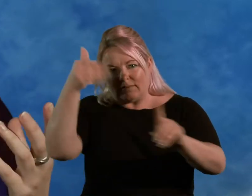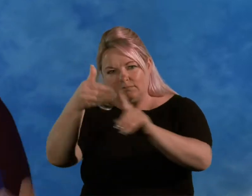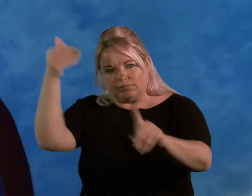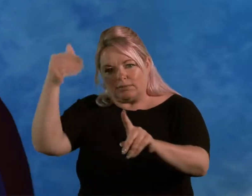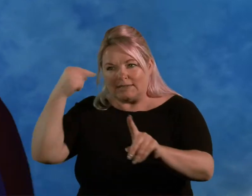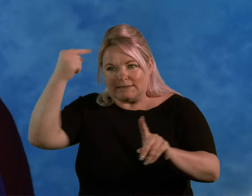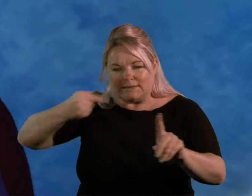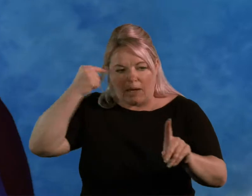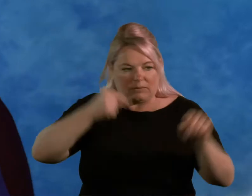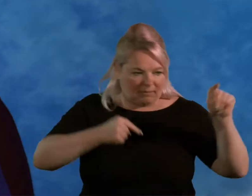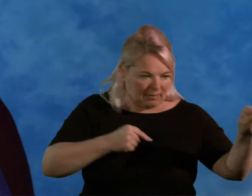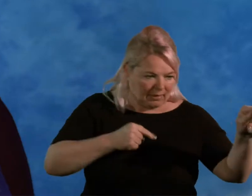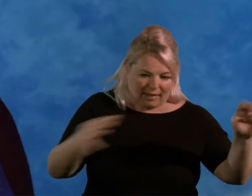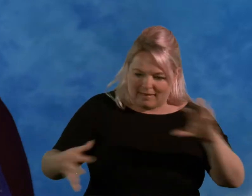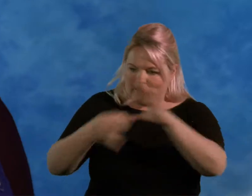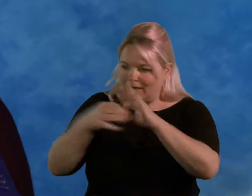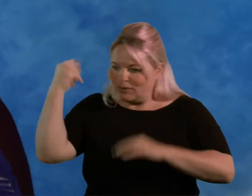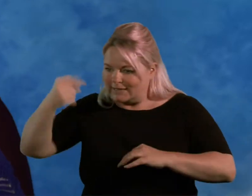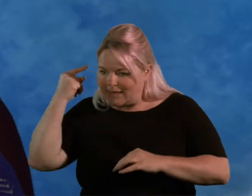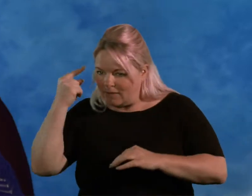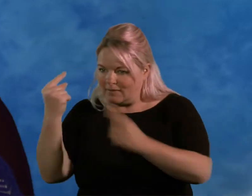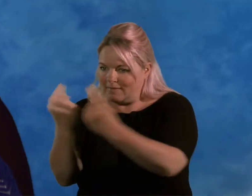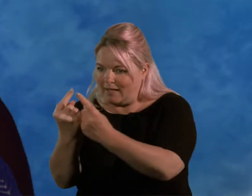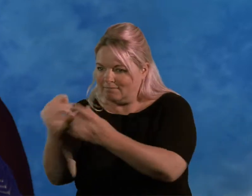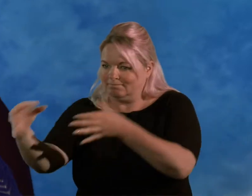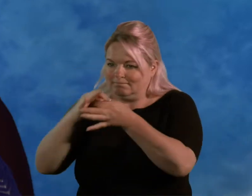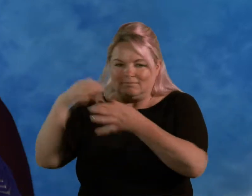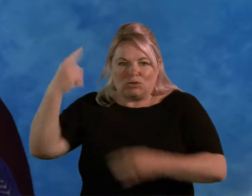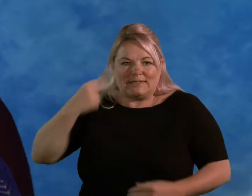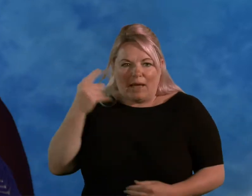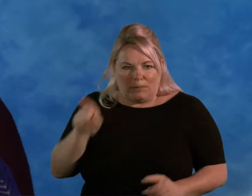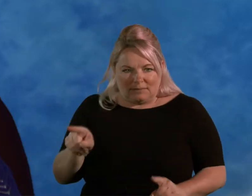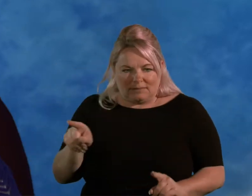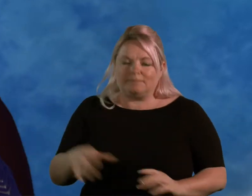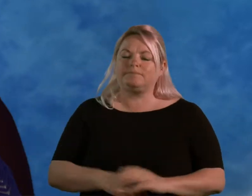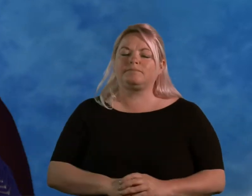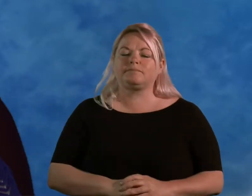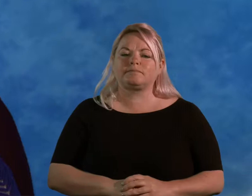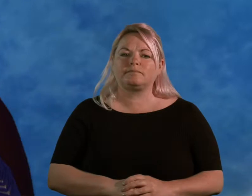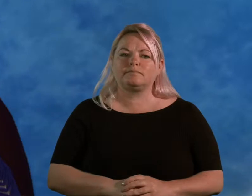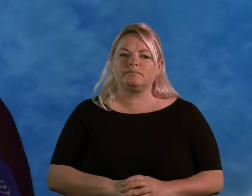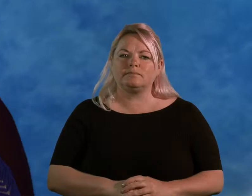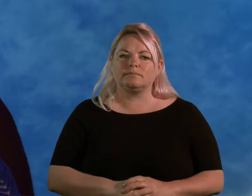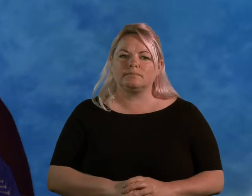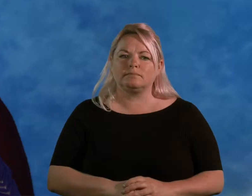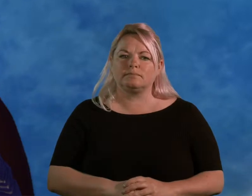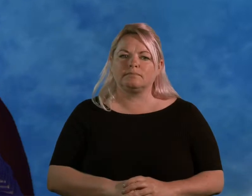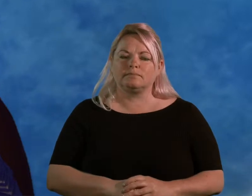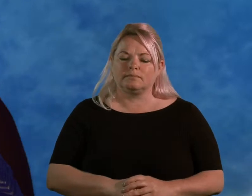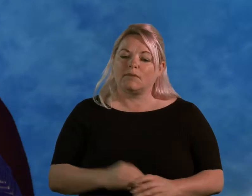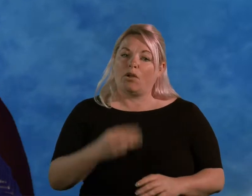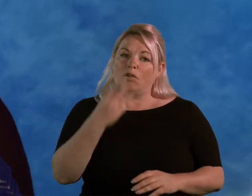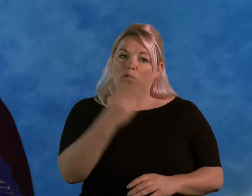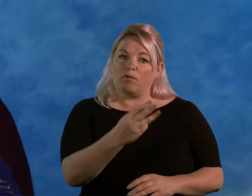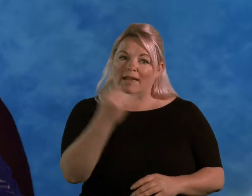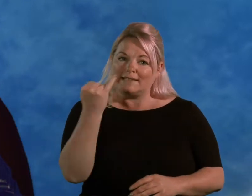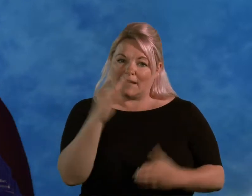I was able to connect objects to what they were. I would say it took three to six